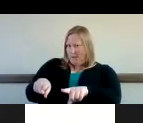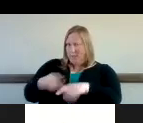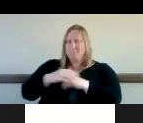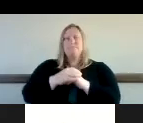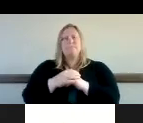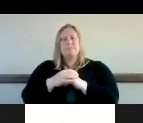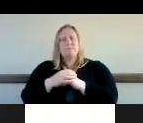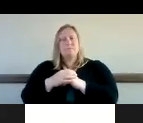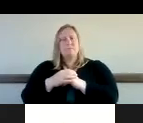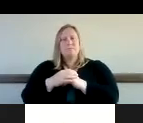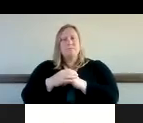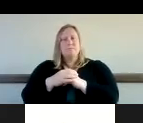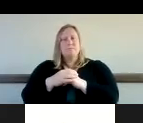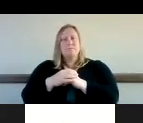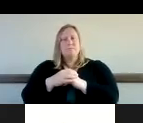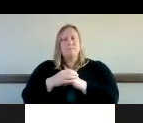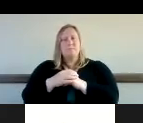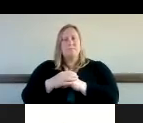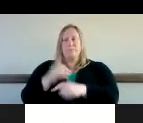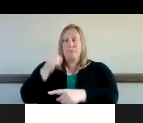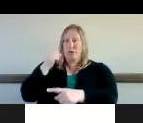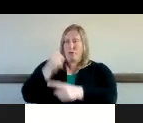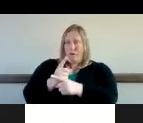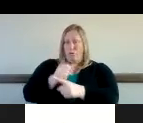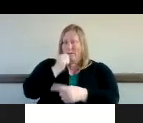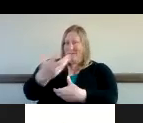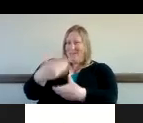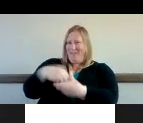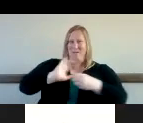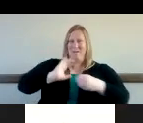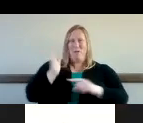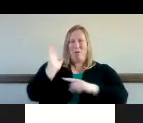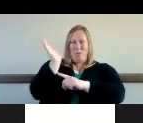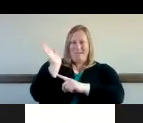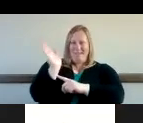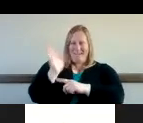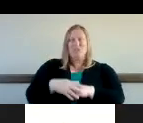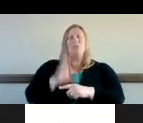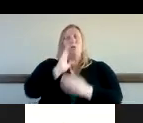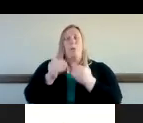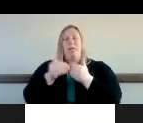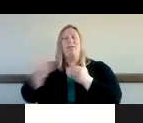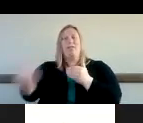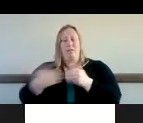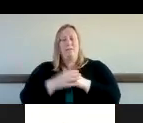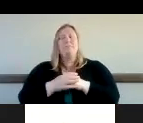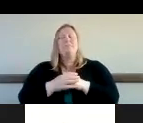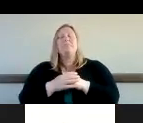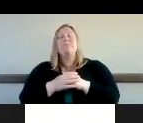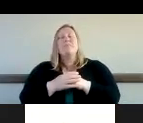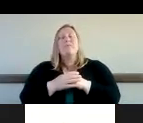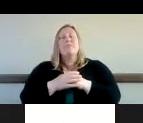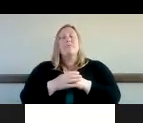that's one that we didn't include in our presentation and now we will from now on the uh long-term care